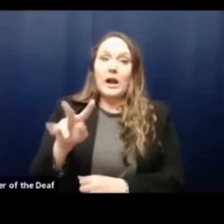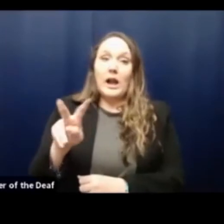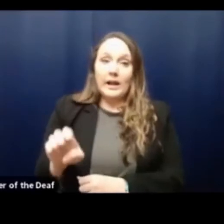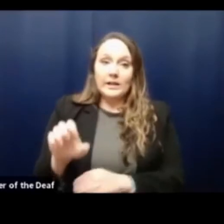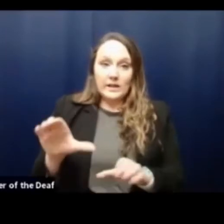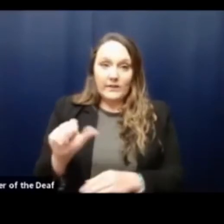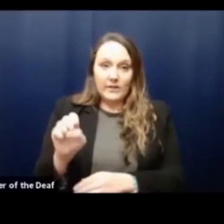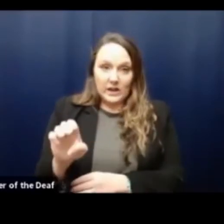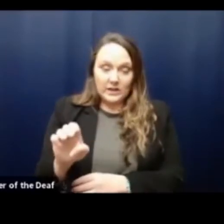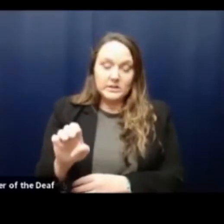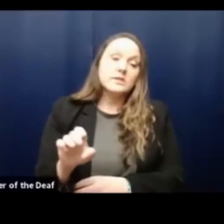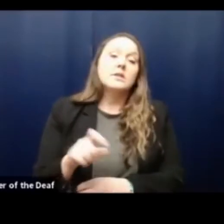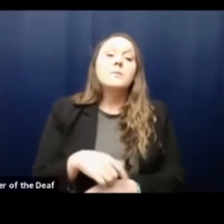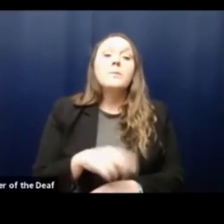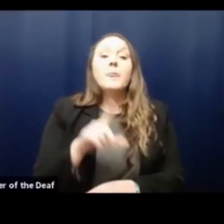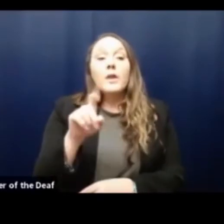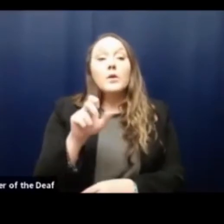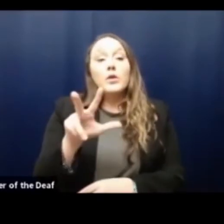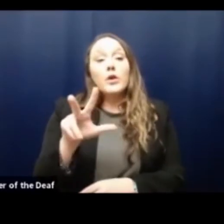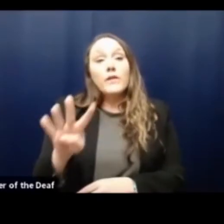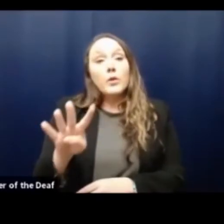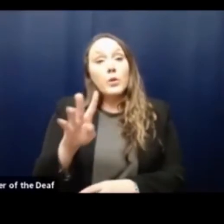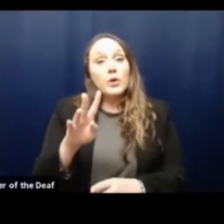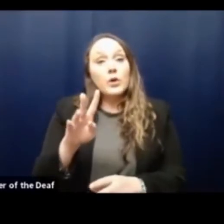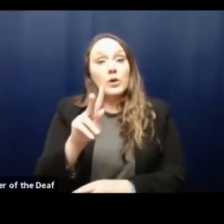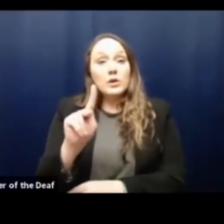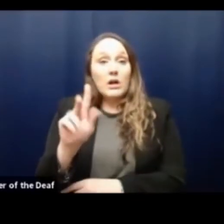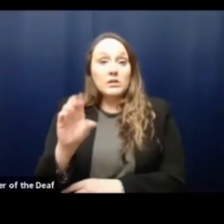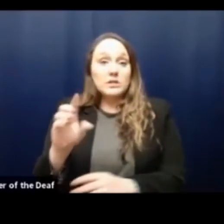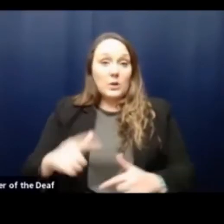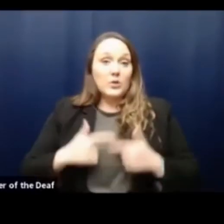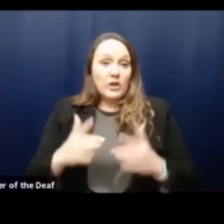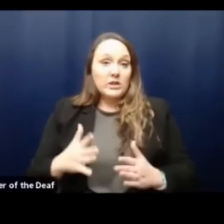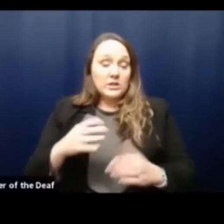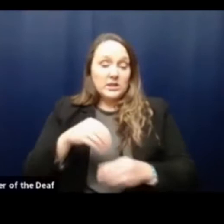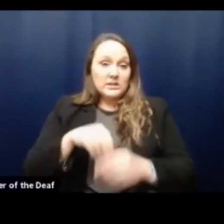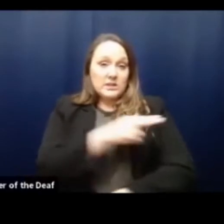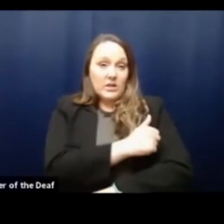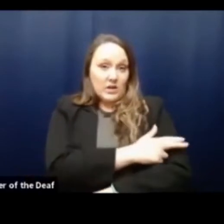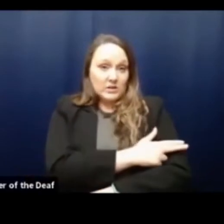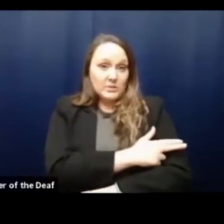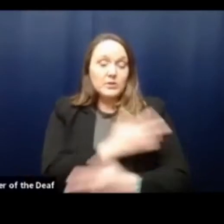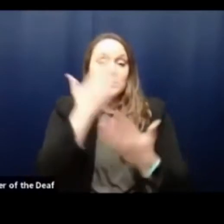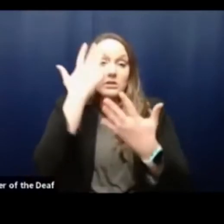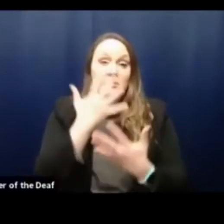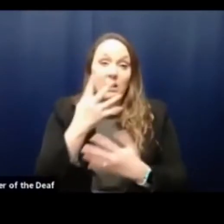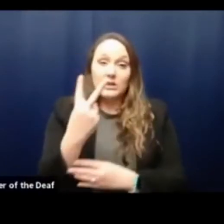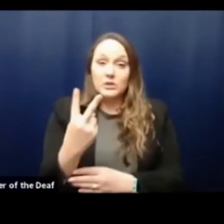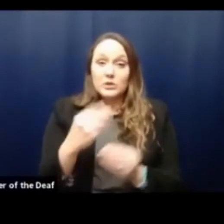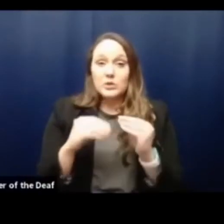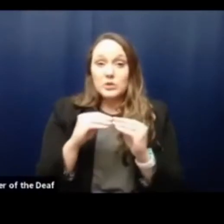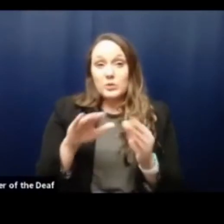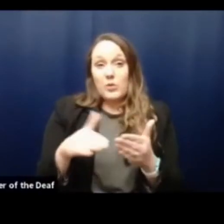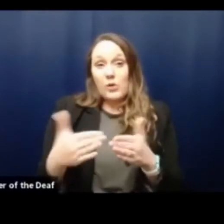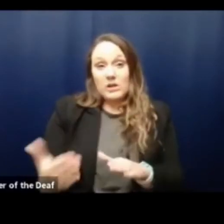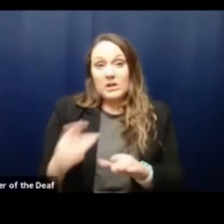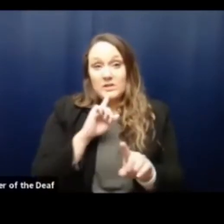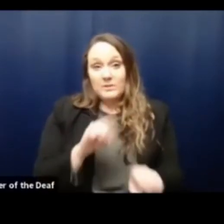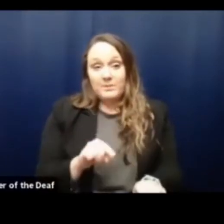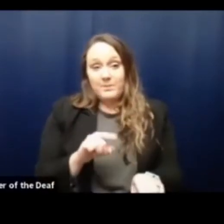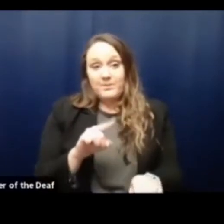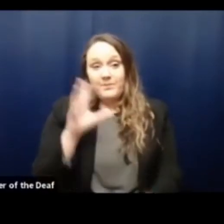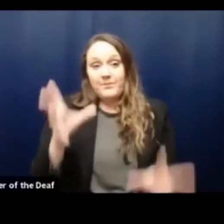134 Knox County residents are currently hospitalized, and sadly we have two additional deaths to report, raising our total to